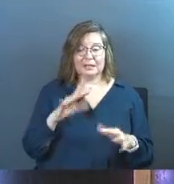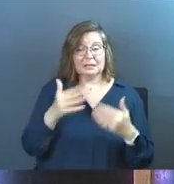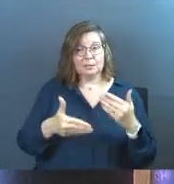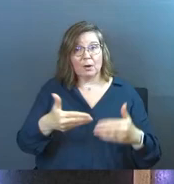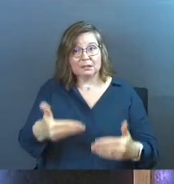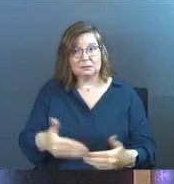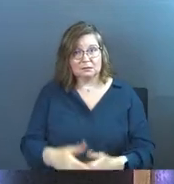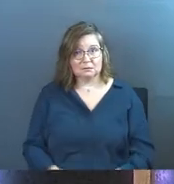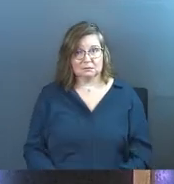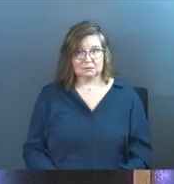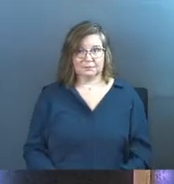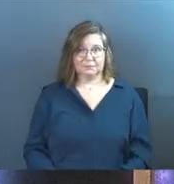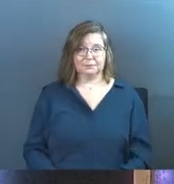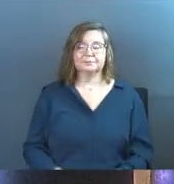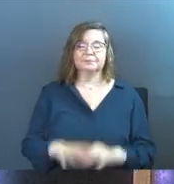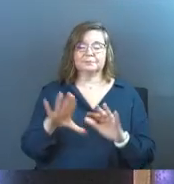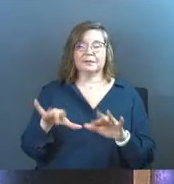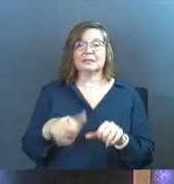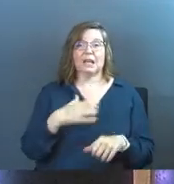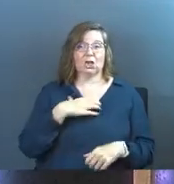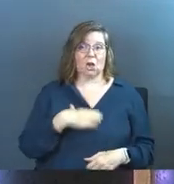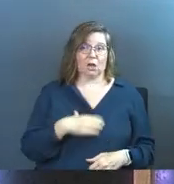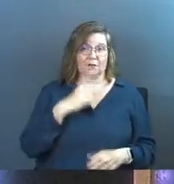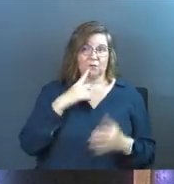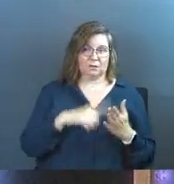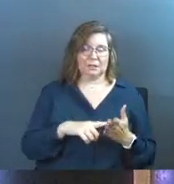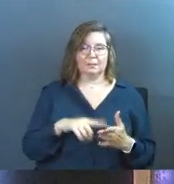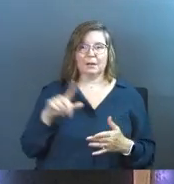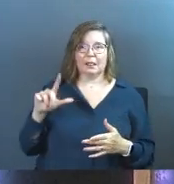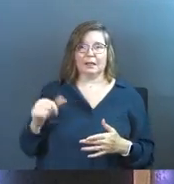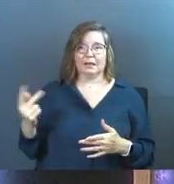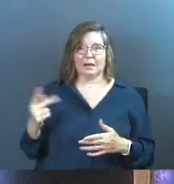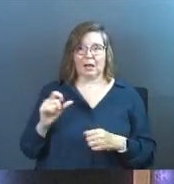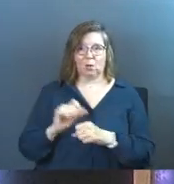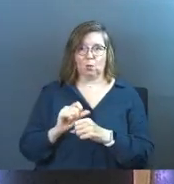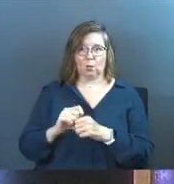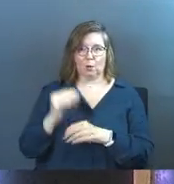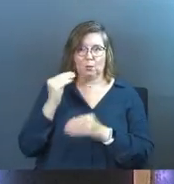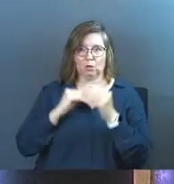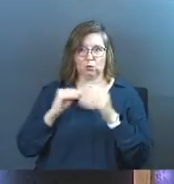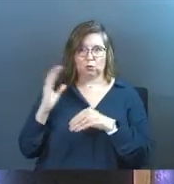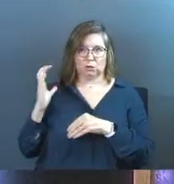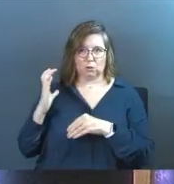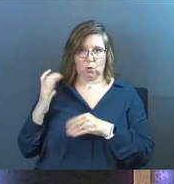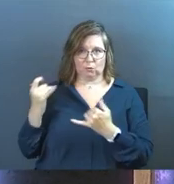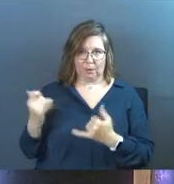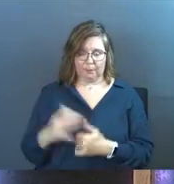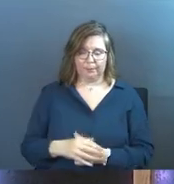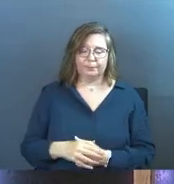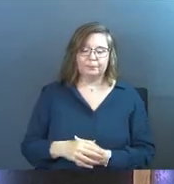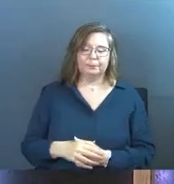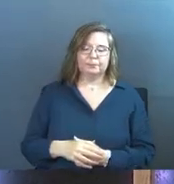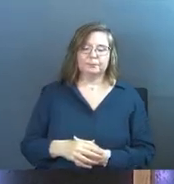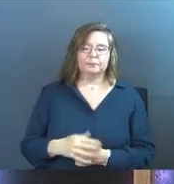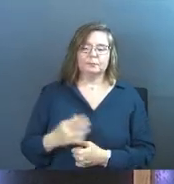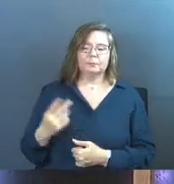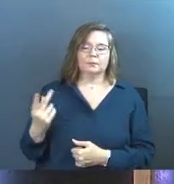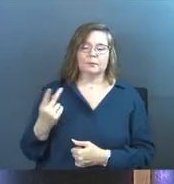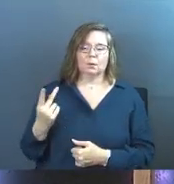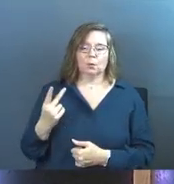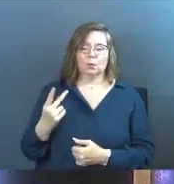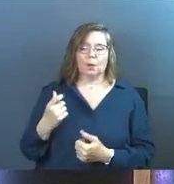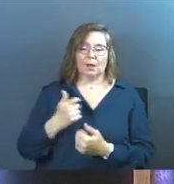a process. So like take your hunger, for instance, Linda and I are working with a nutritionist coach right now. And we're,